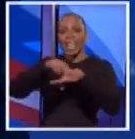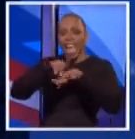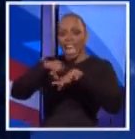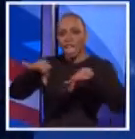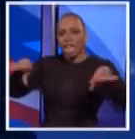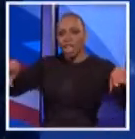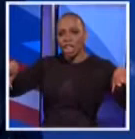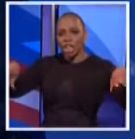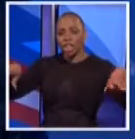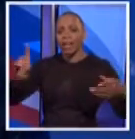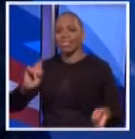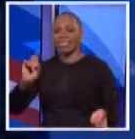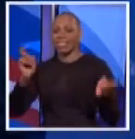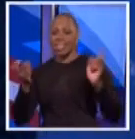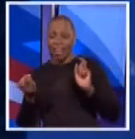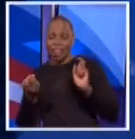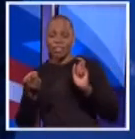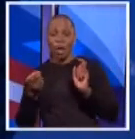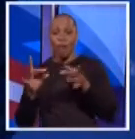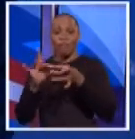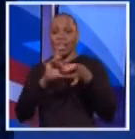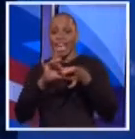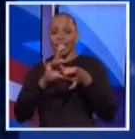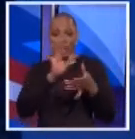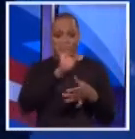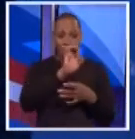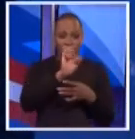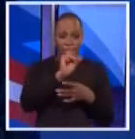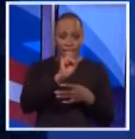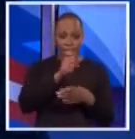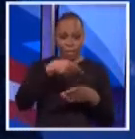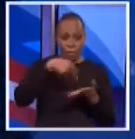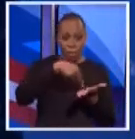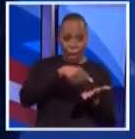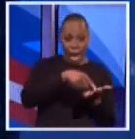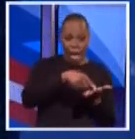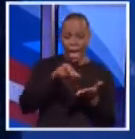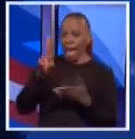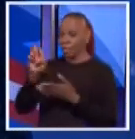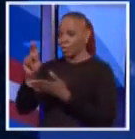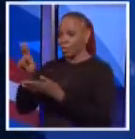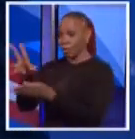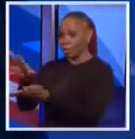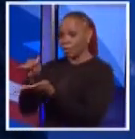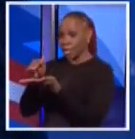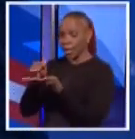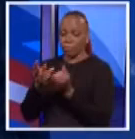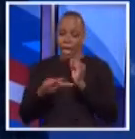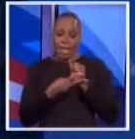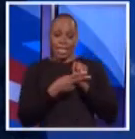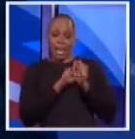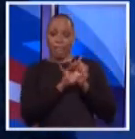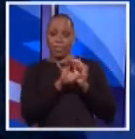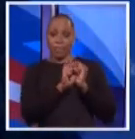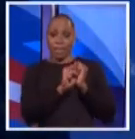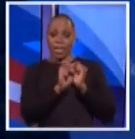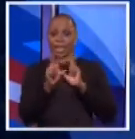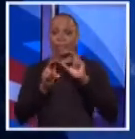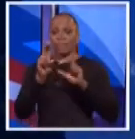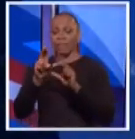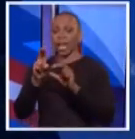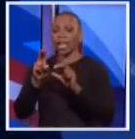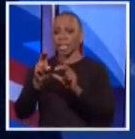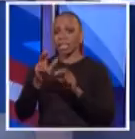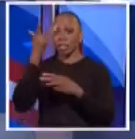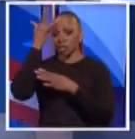relationship between the fees you pay and the return you get. Save the fees. Invest wisely. Compound interest is the eighth wonder of the world.